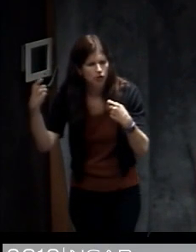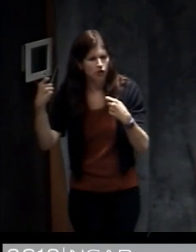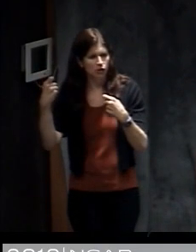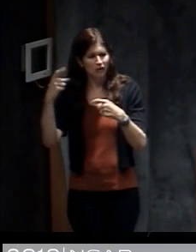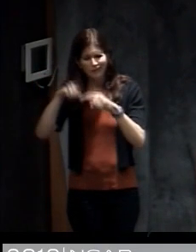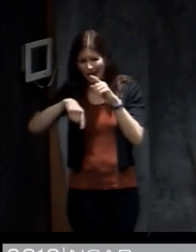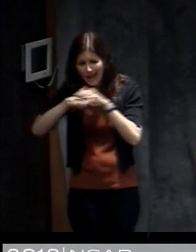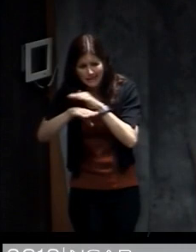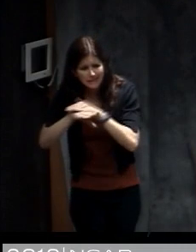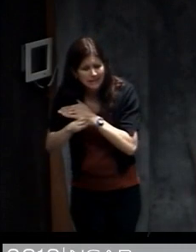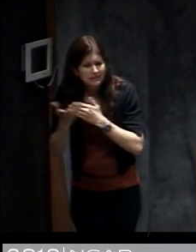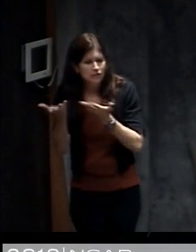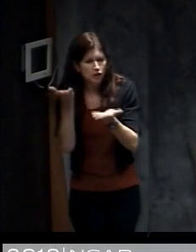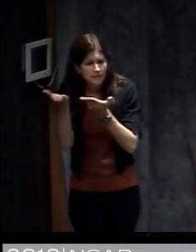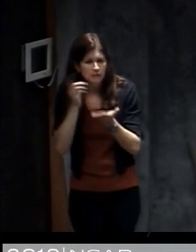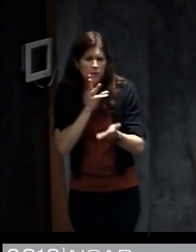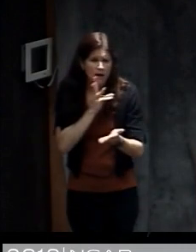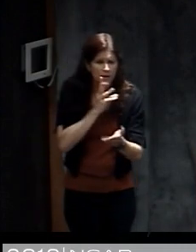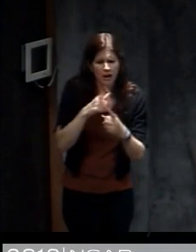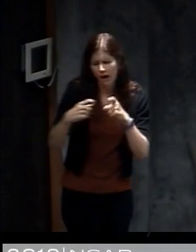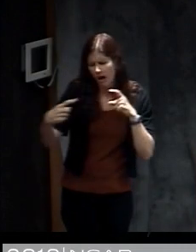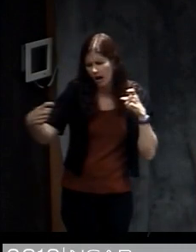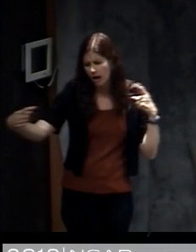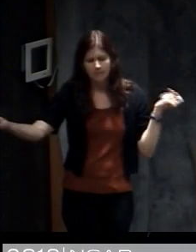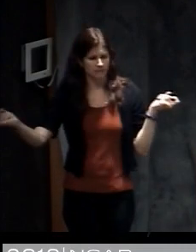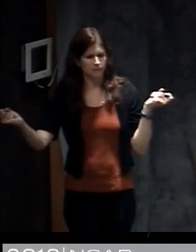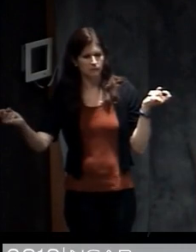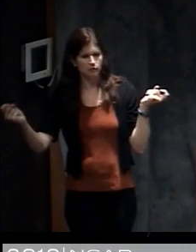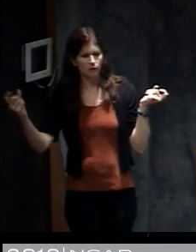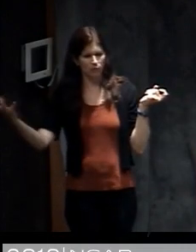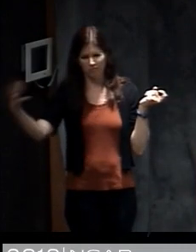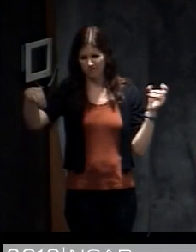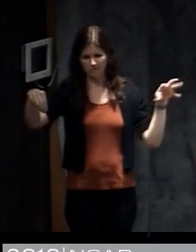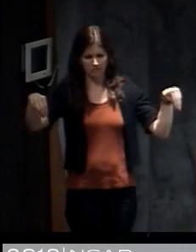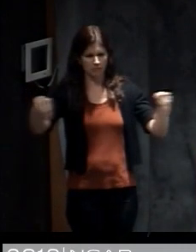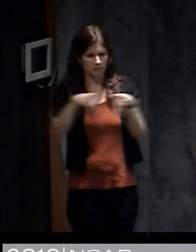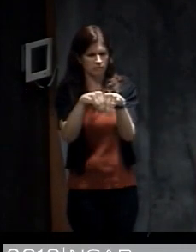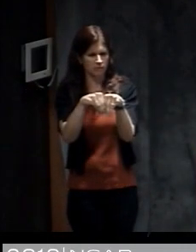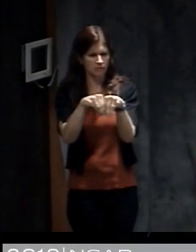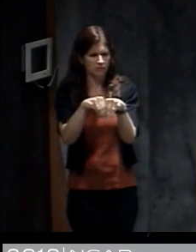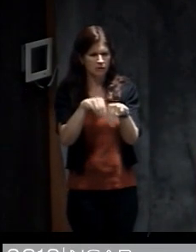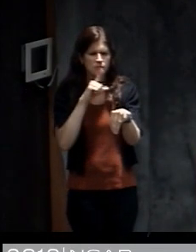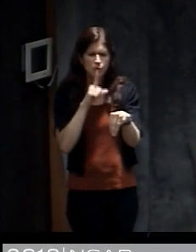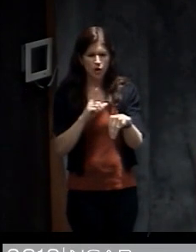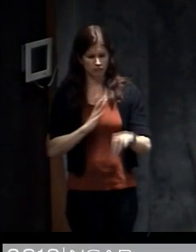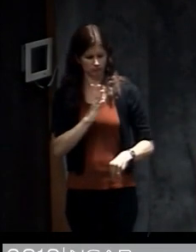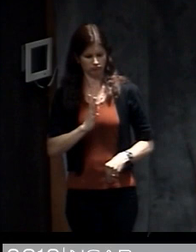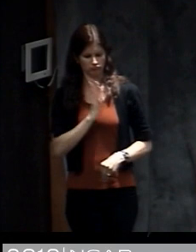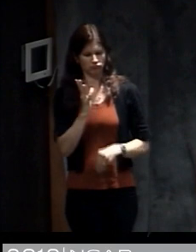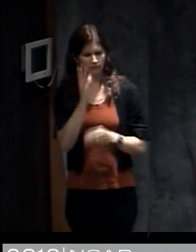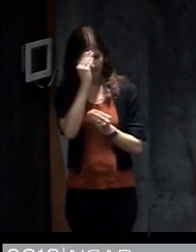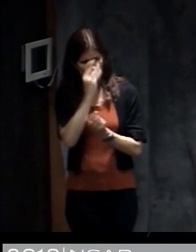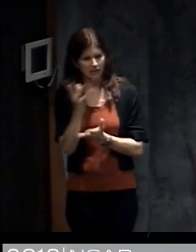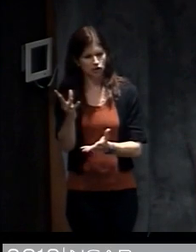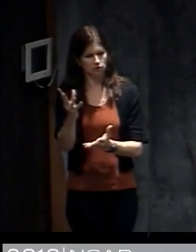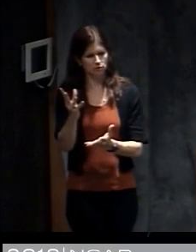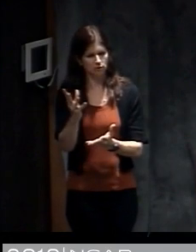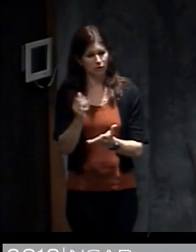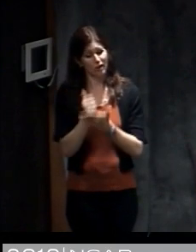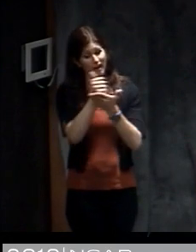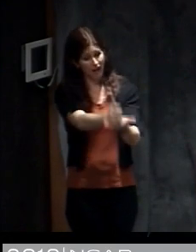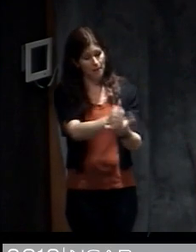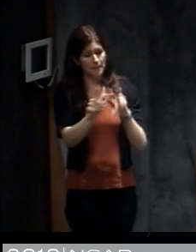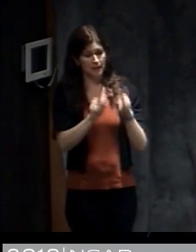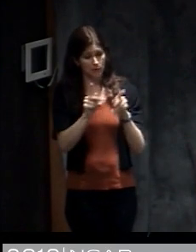access services for a long period of time? Those kinds of things. And that kind of more specific advanced information can really help people prepare. It can